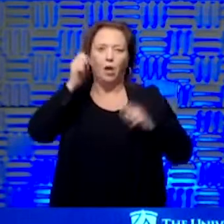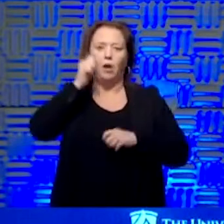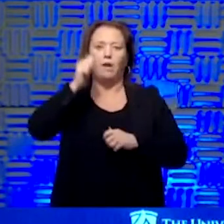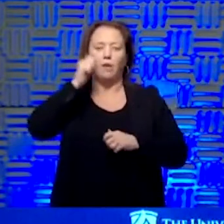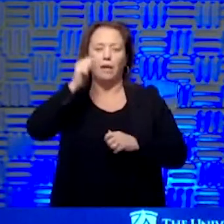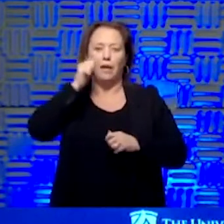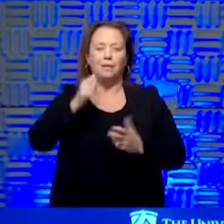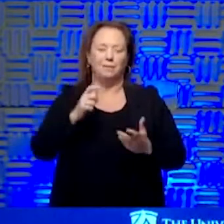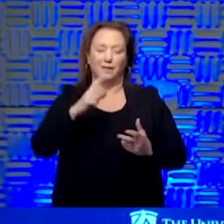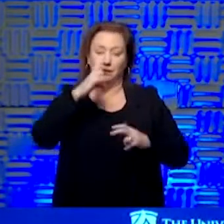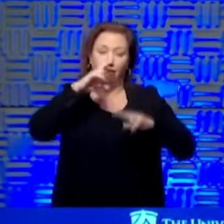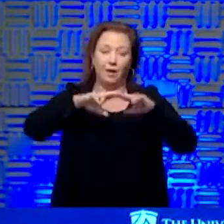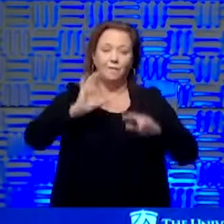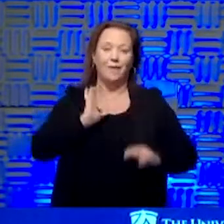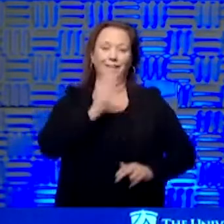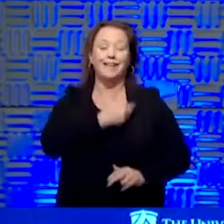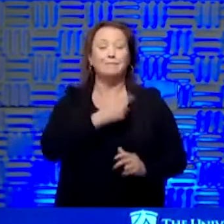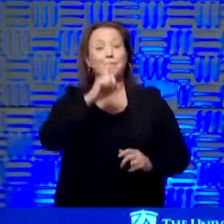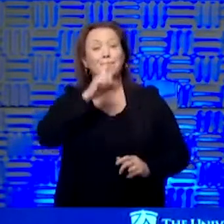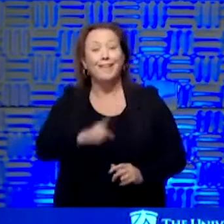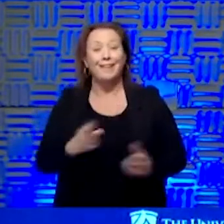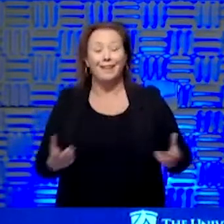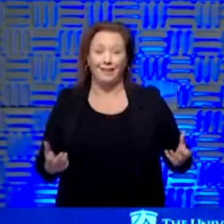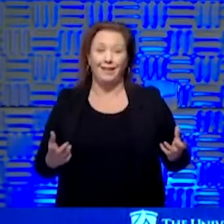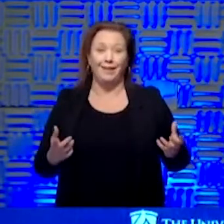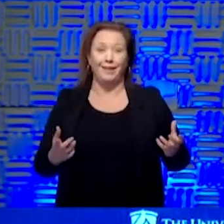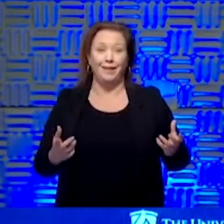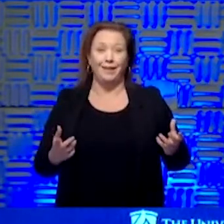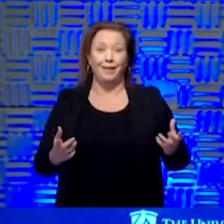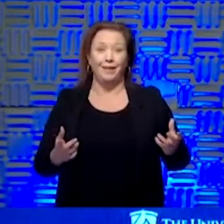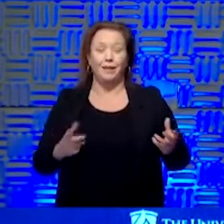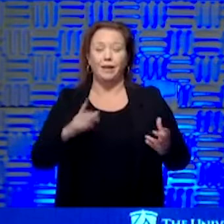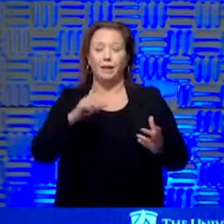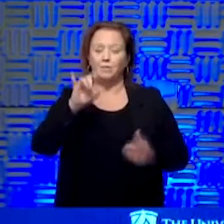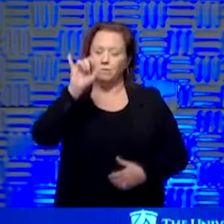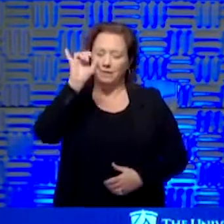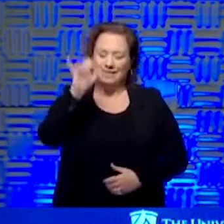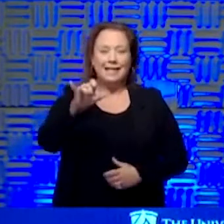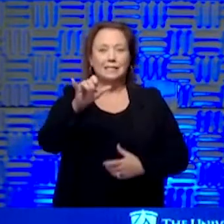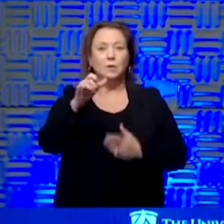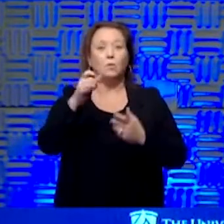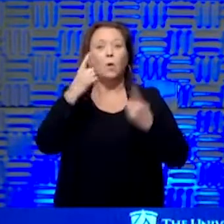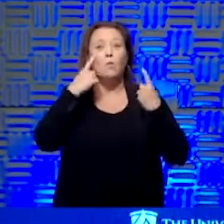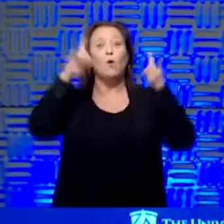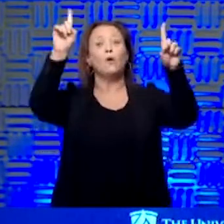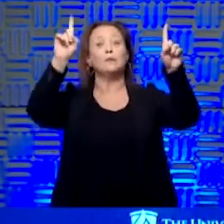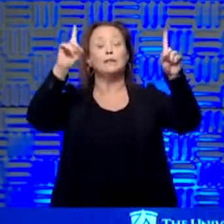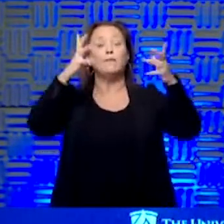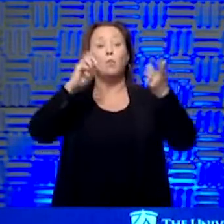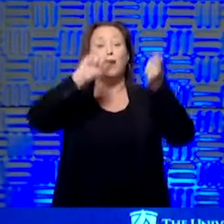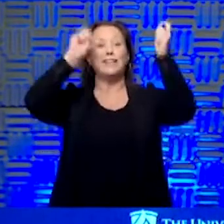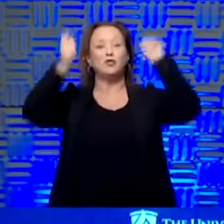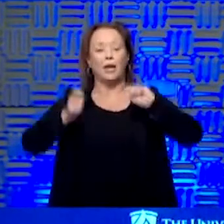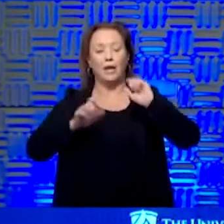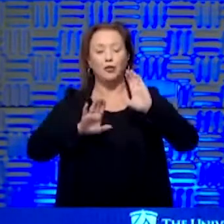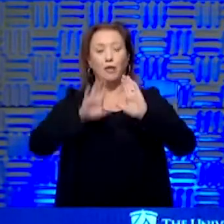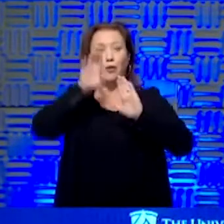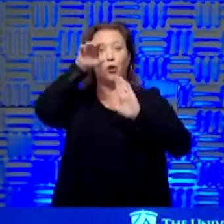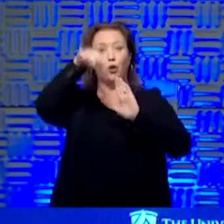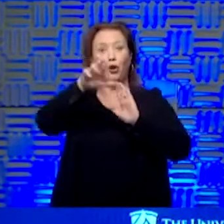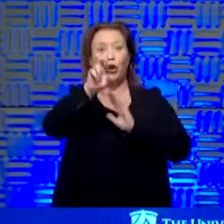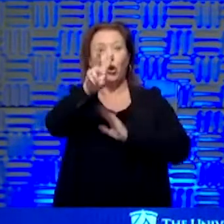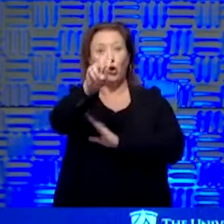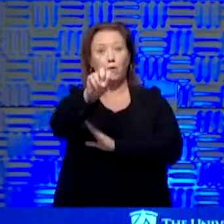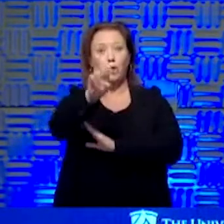so it sounds a little entertaining. But the reality is, it is what works. So if you want to shape the curve, you've got to shape your